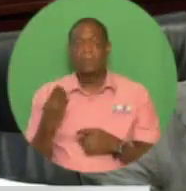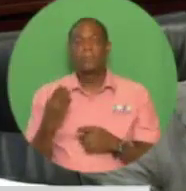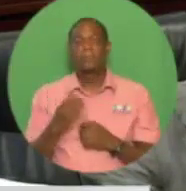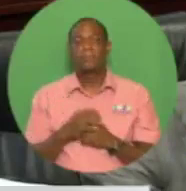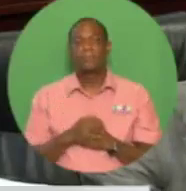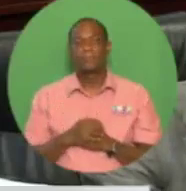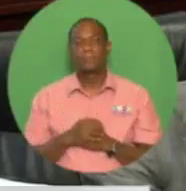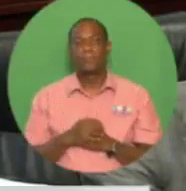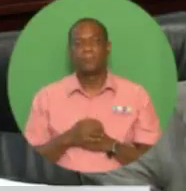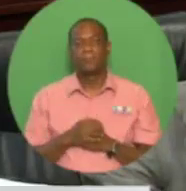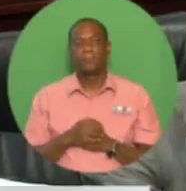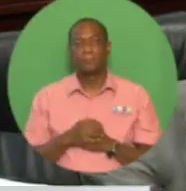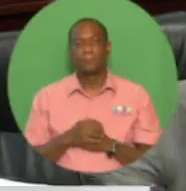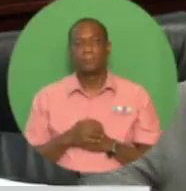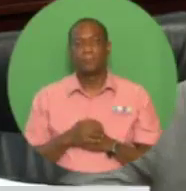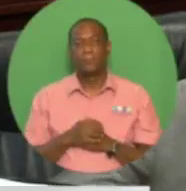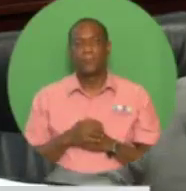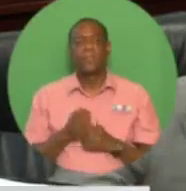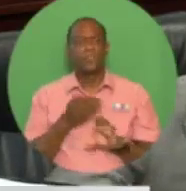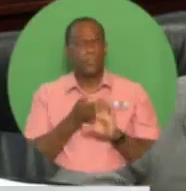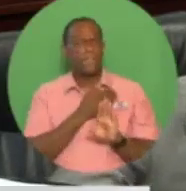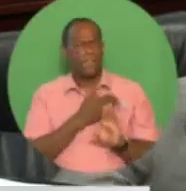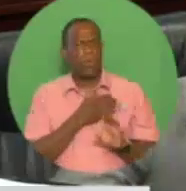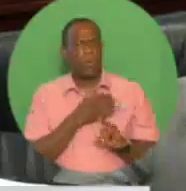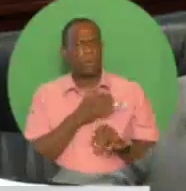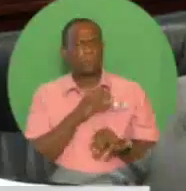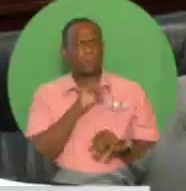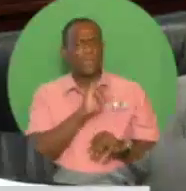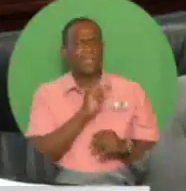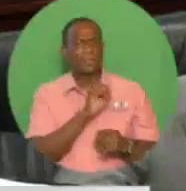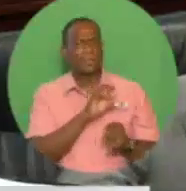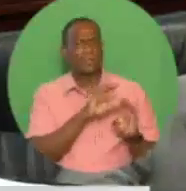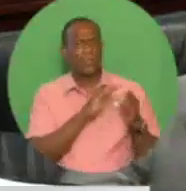the formerly oil-based communities of the Southwest Peninsula.